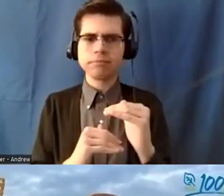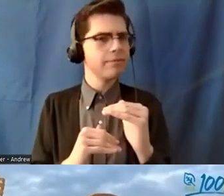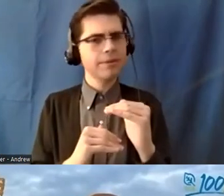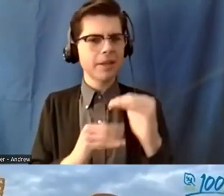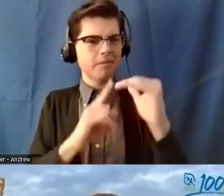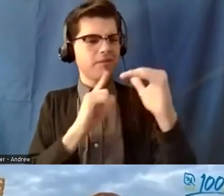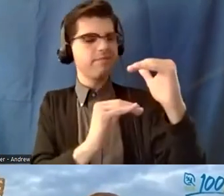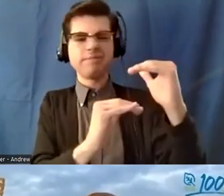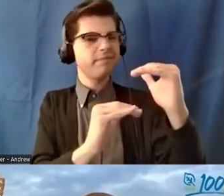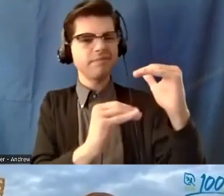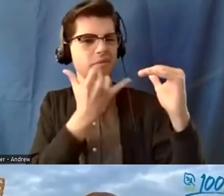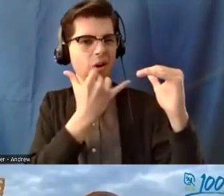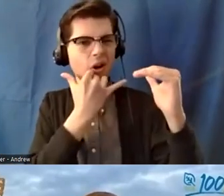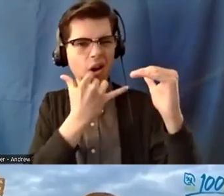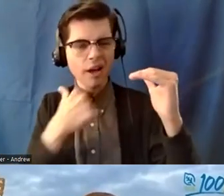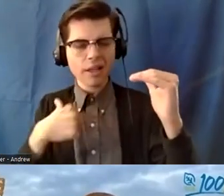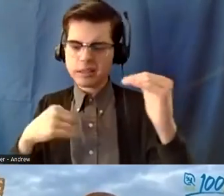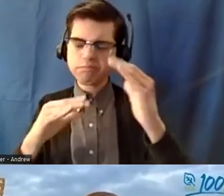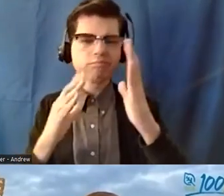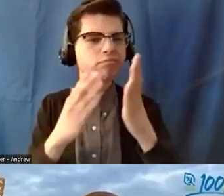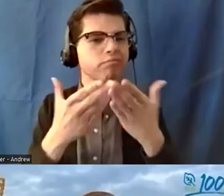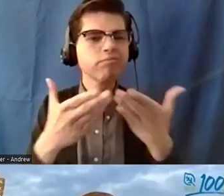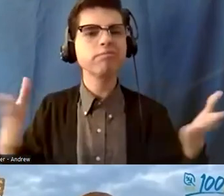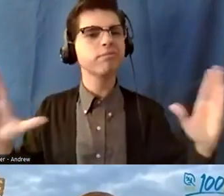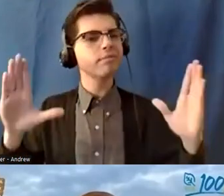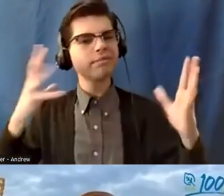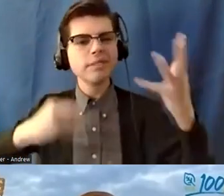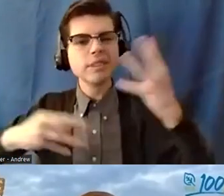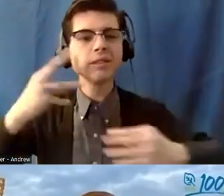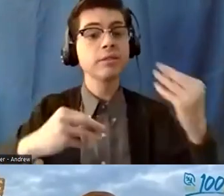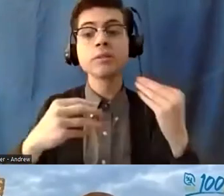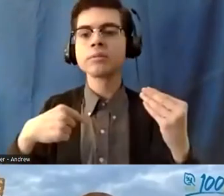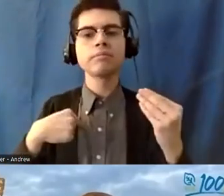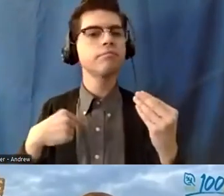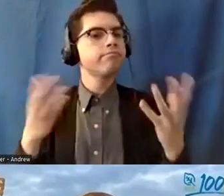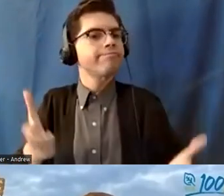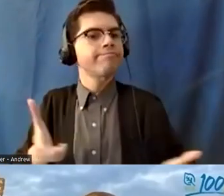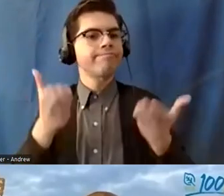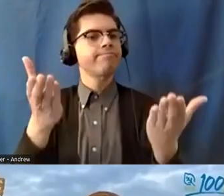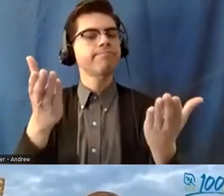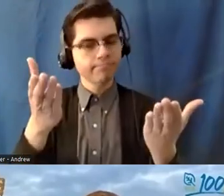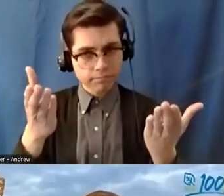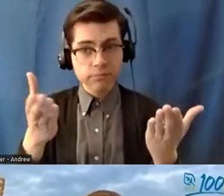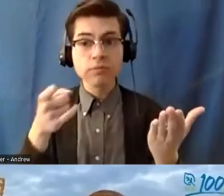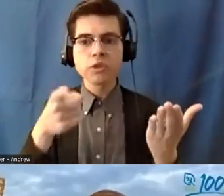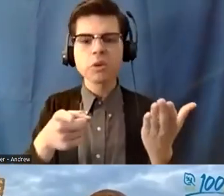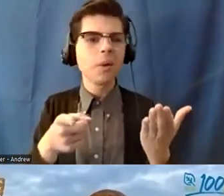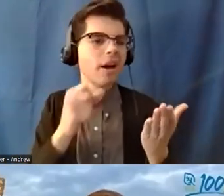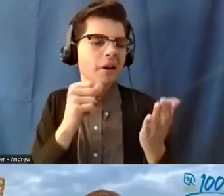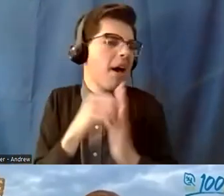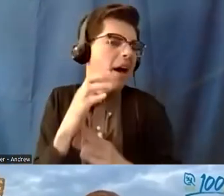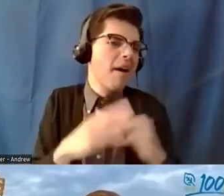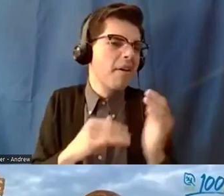so my closing remark is to embrace discomfort be okay with the unknown um